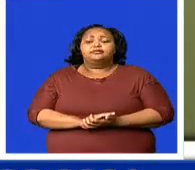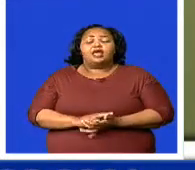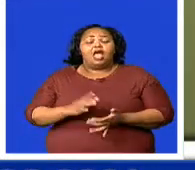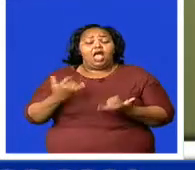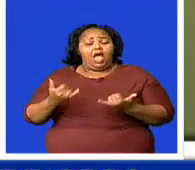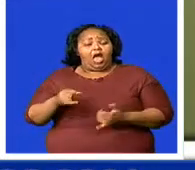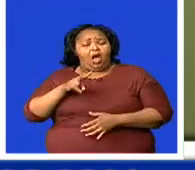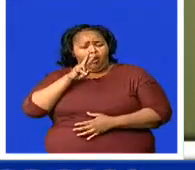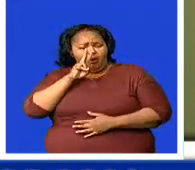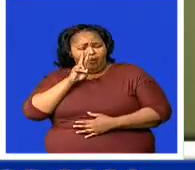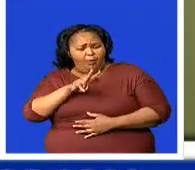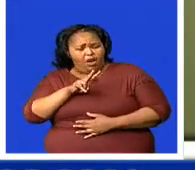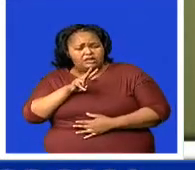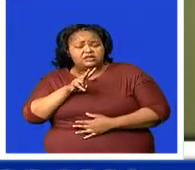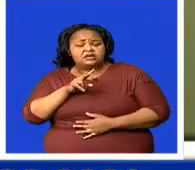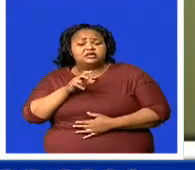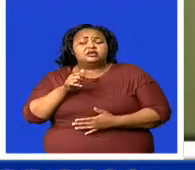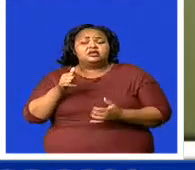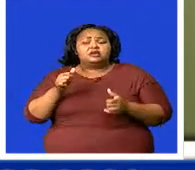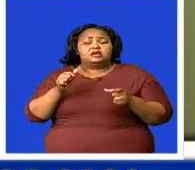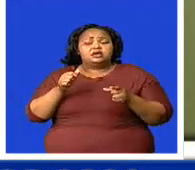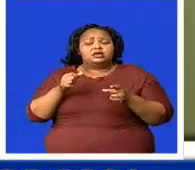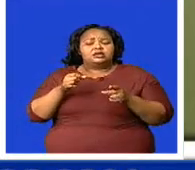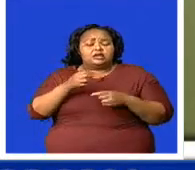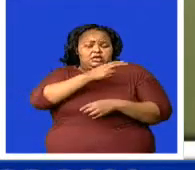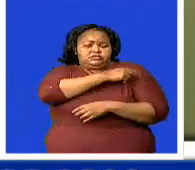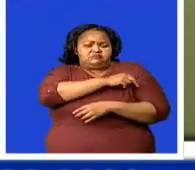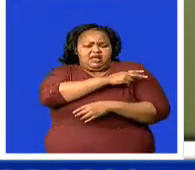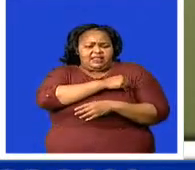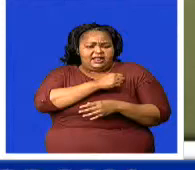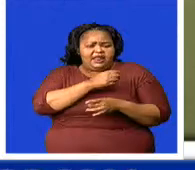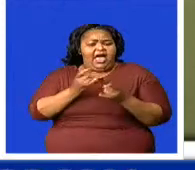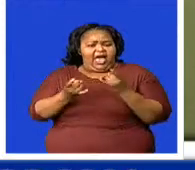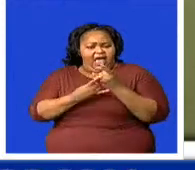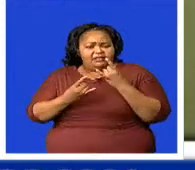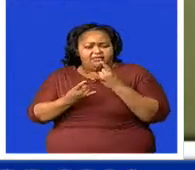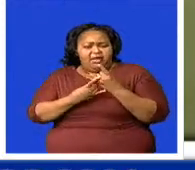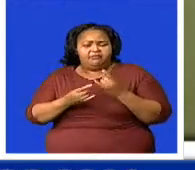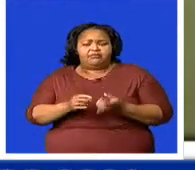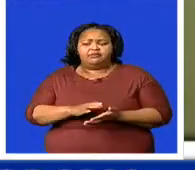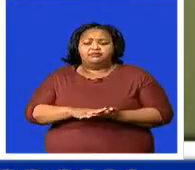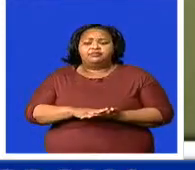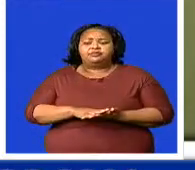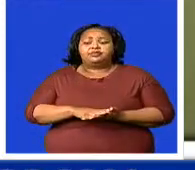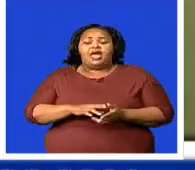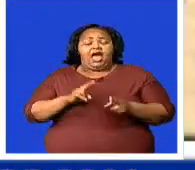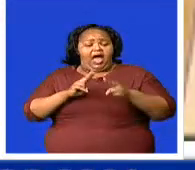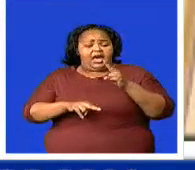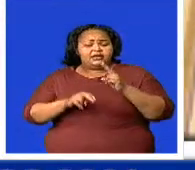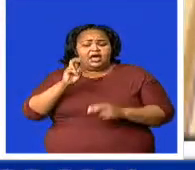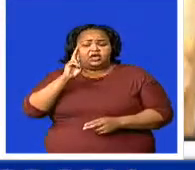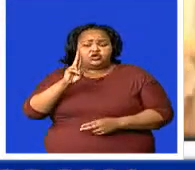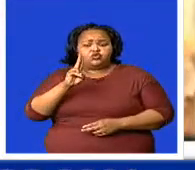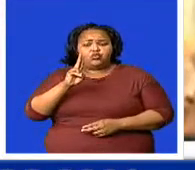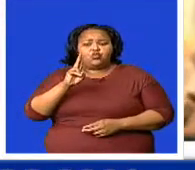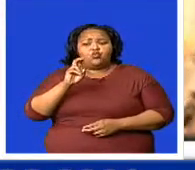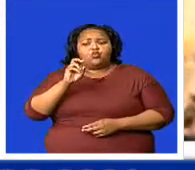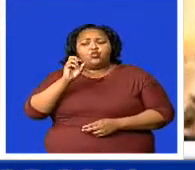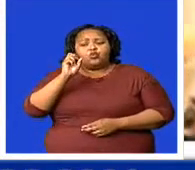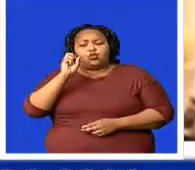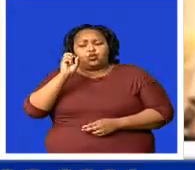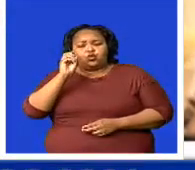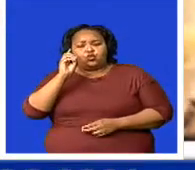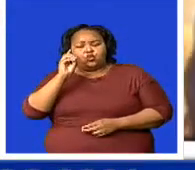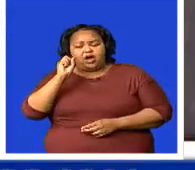another ISO certification of a health facility under UEDF. Iswatini Standards